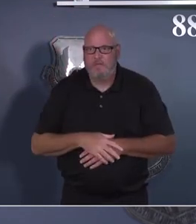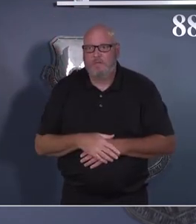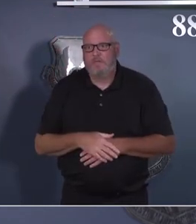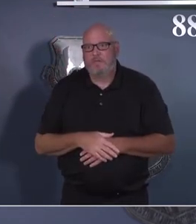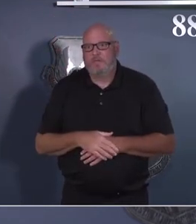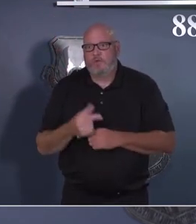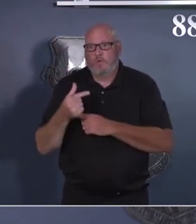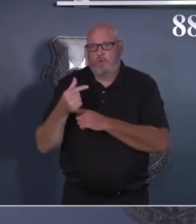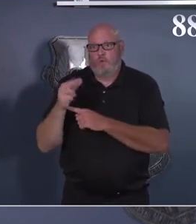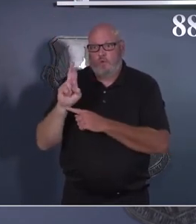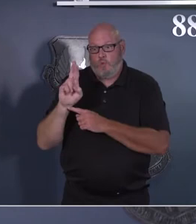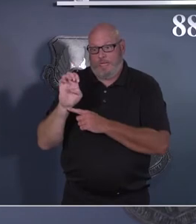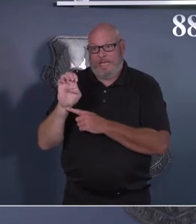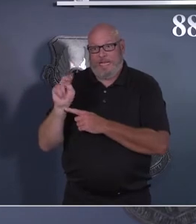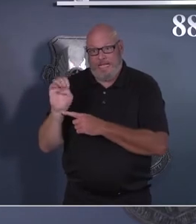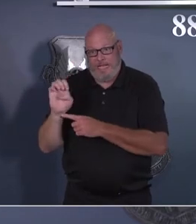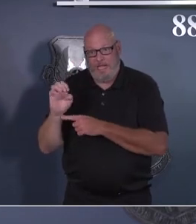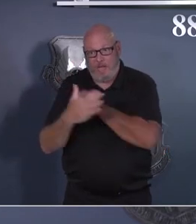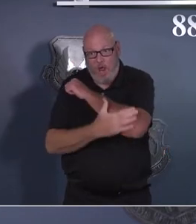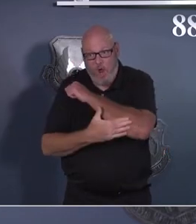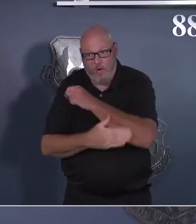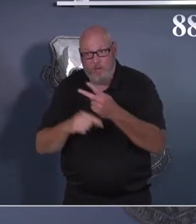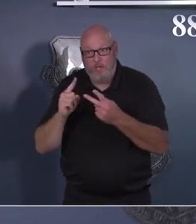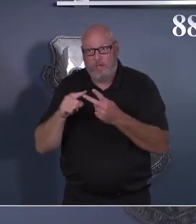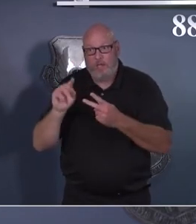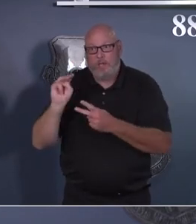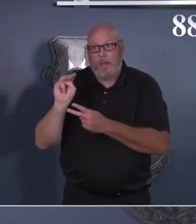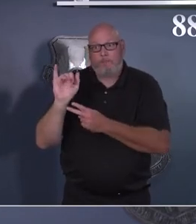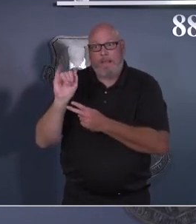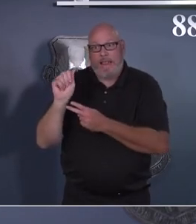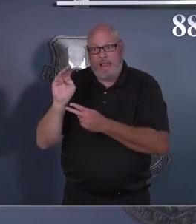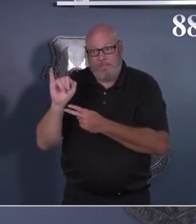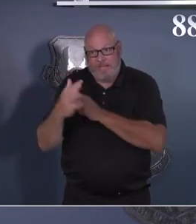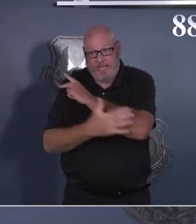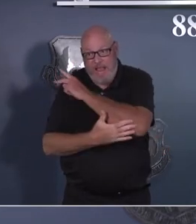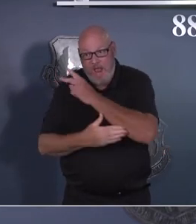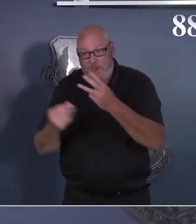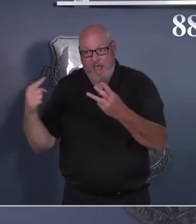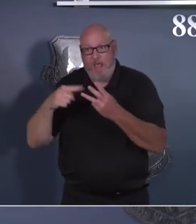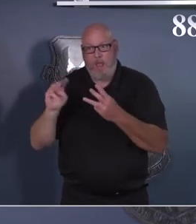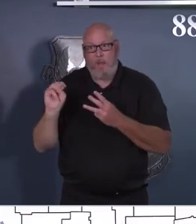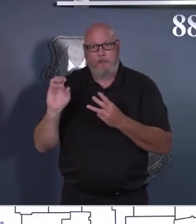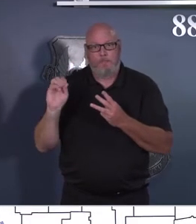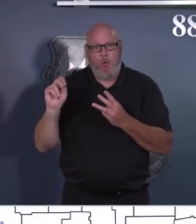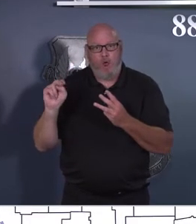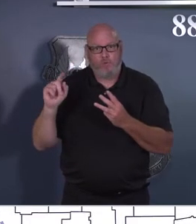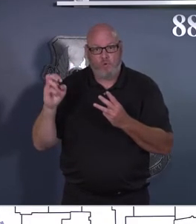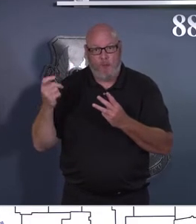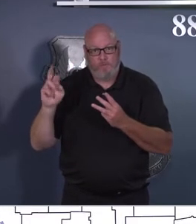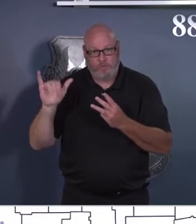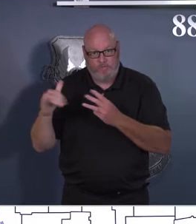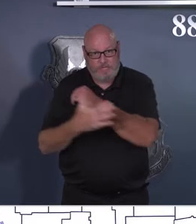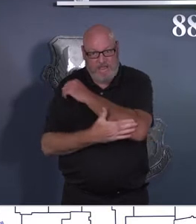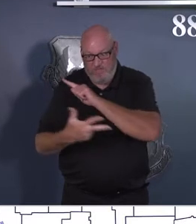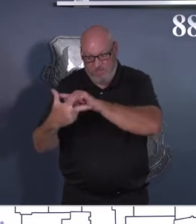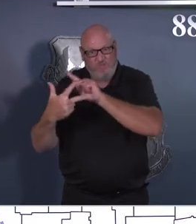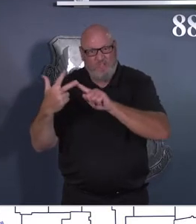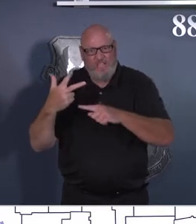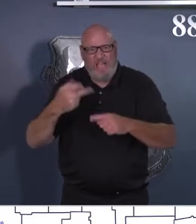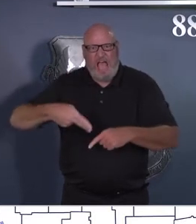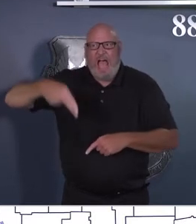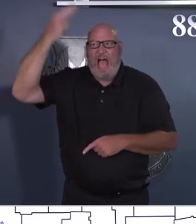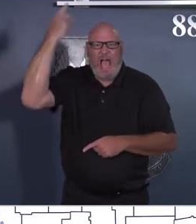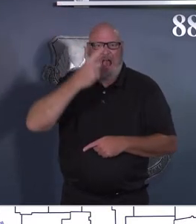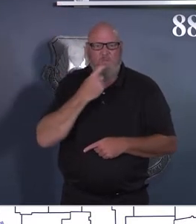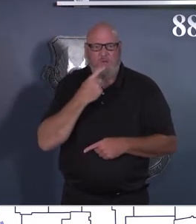and substantial for Clark and Warren counties. Therefore, we're going to continue to urge you to take the protective